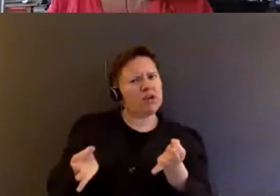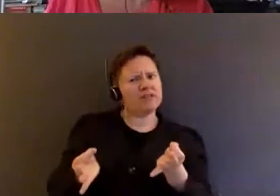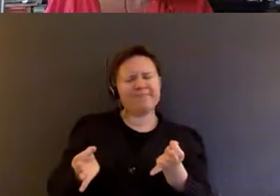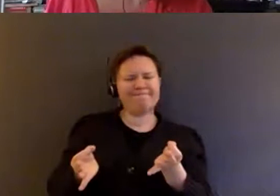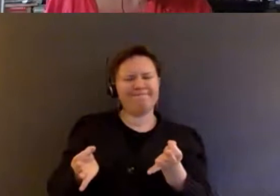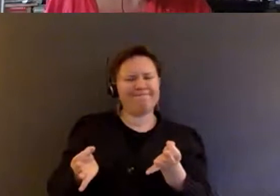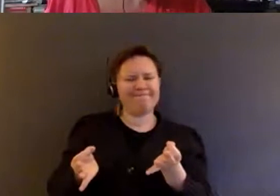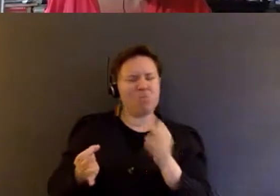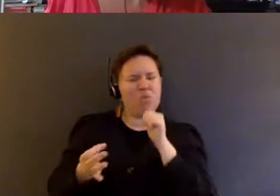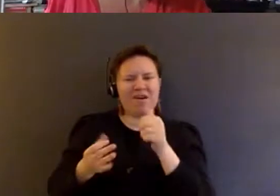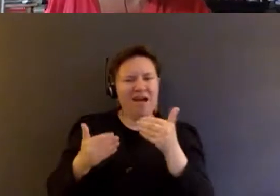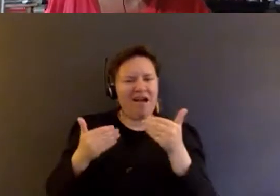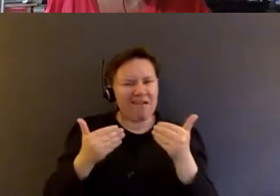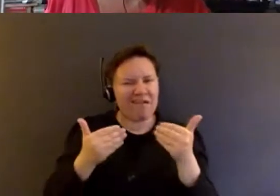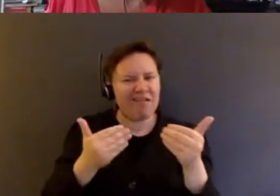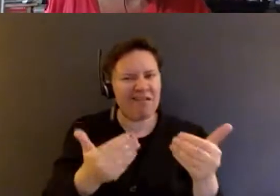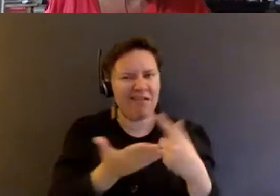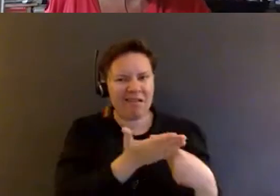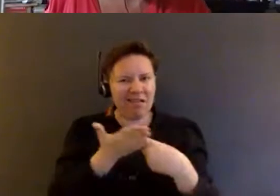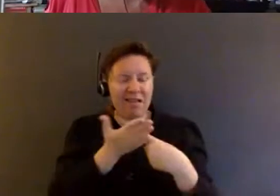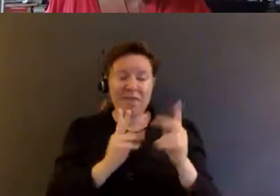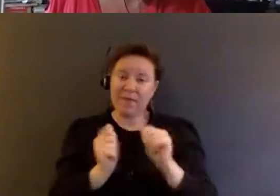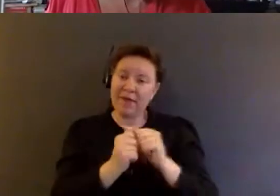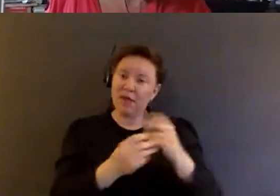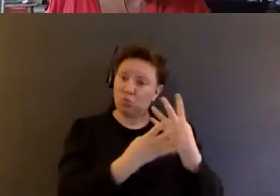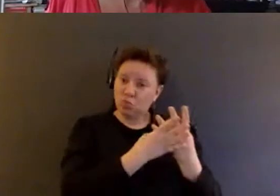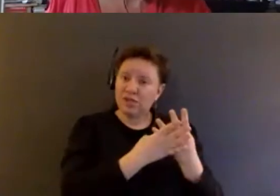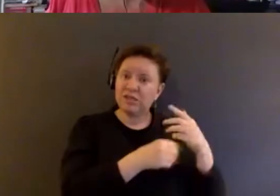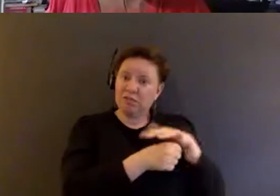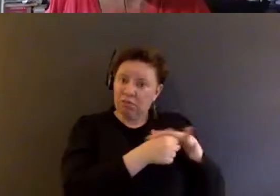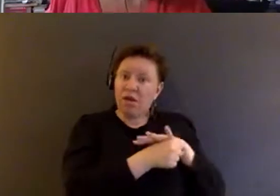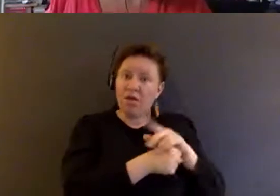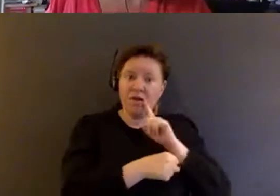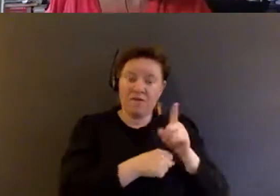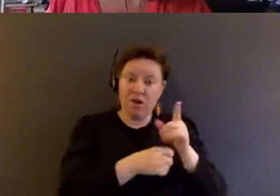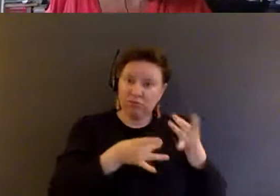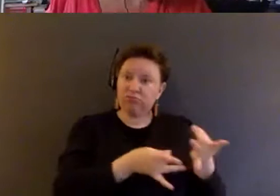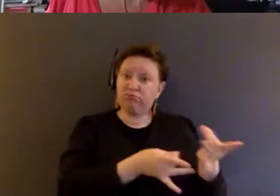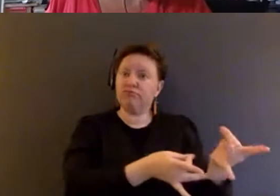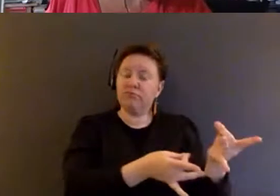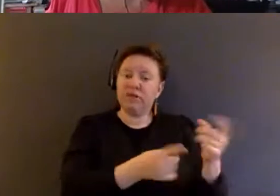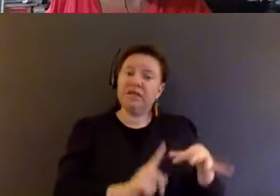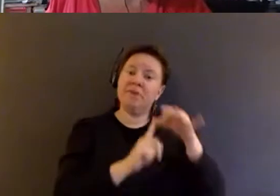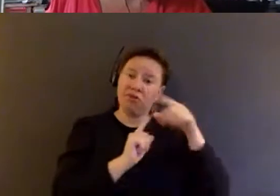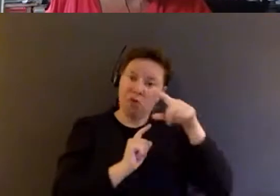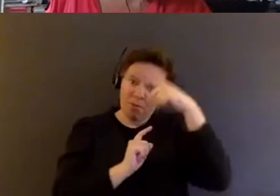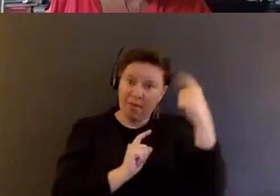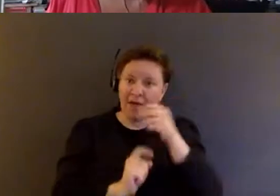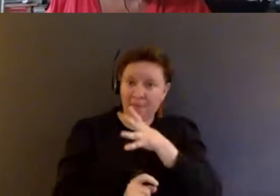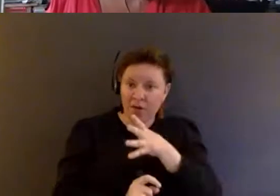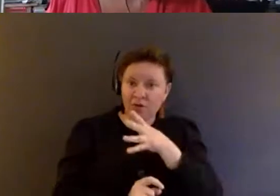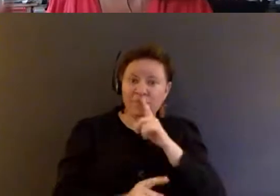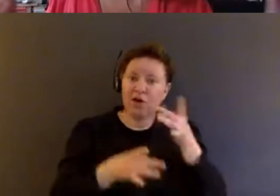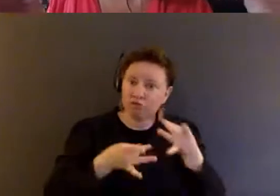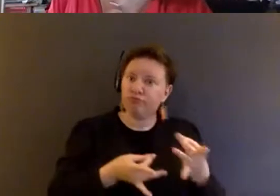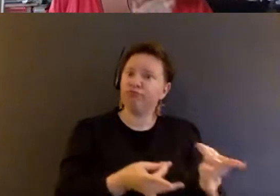And I think people in the prison arena have been very, very savvy parents, especially black mothers have been very savvy in doing